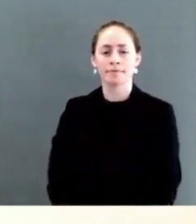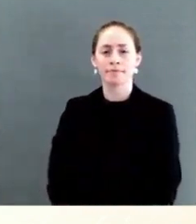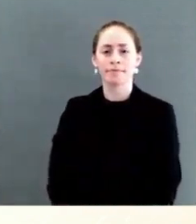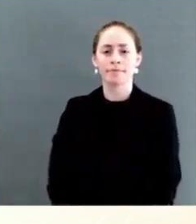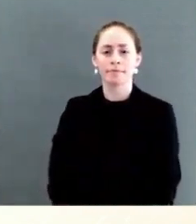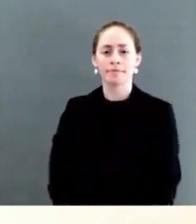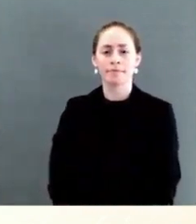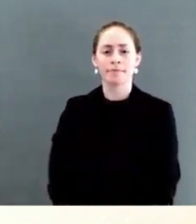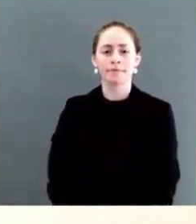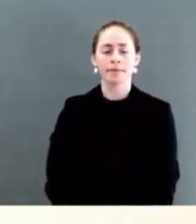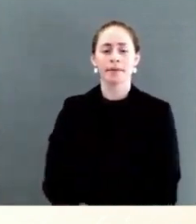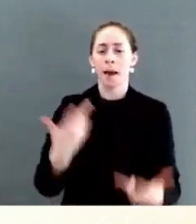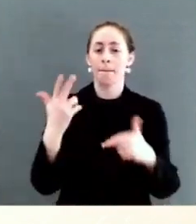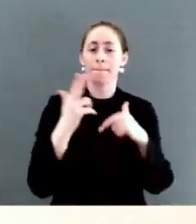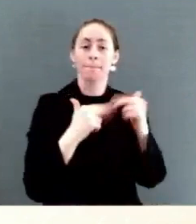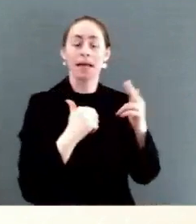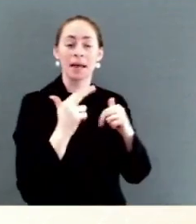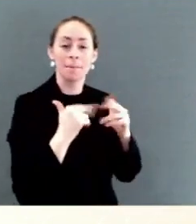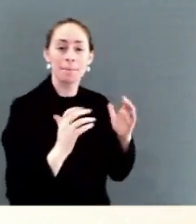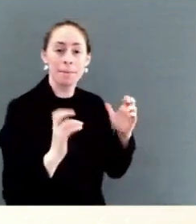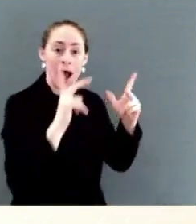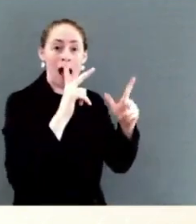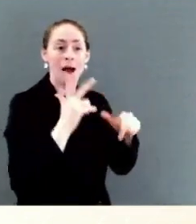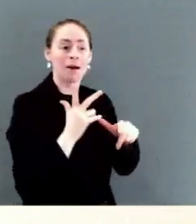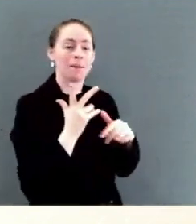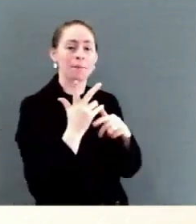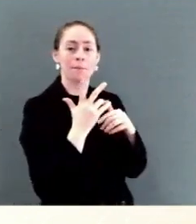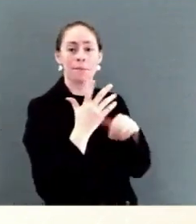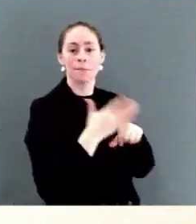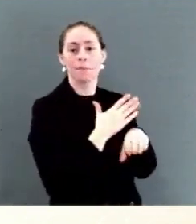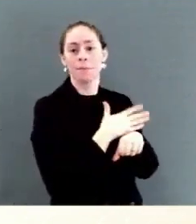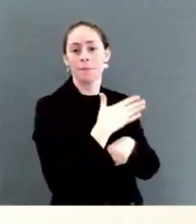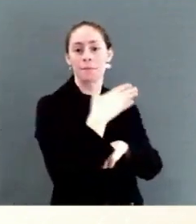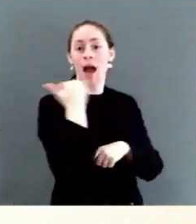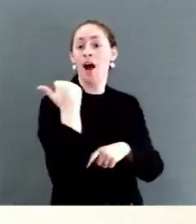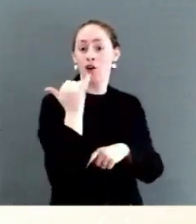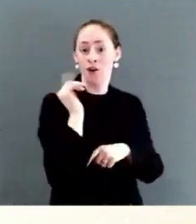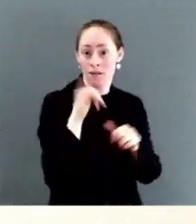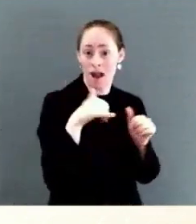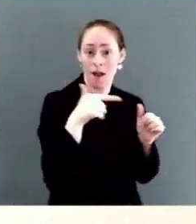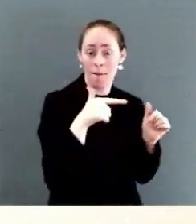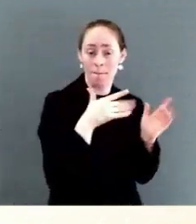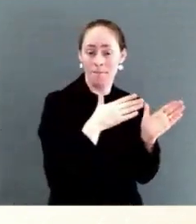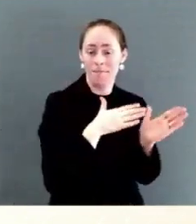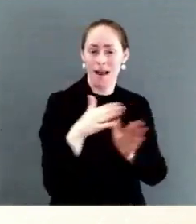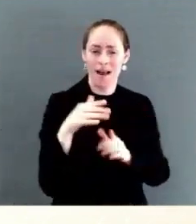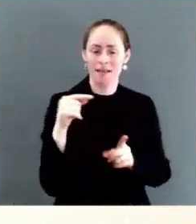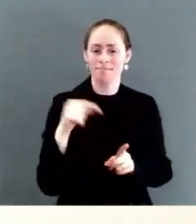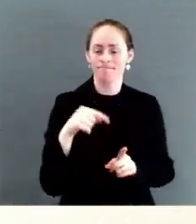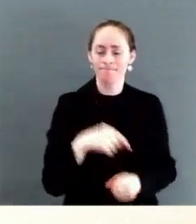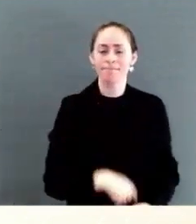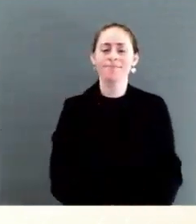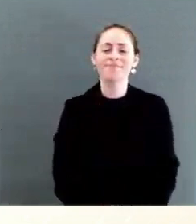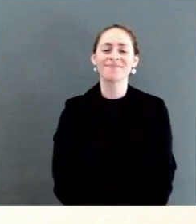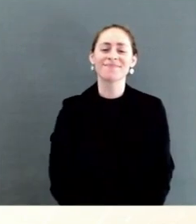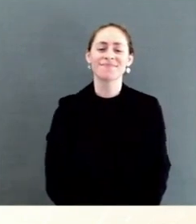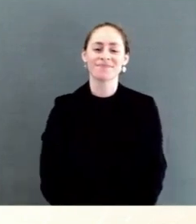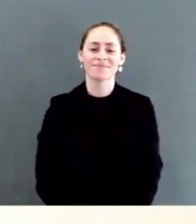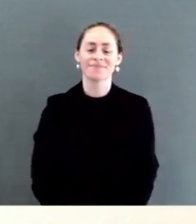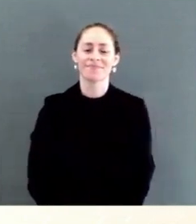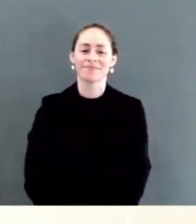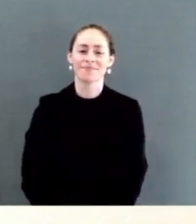any tax hikes on people making less than $400,000 a year. Is he also committed to